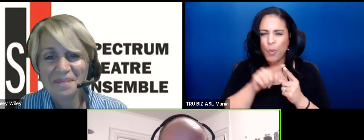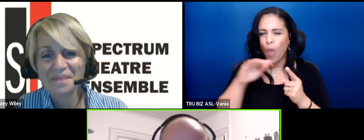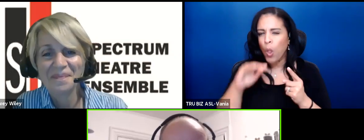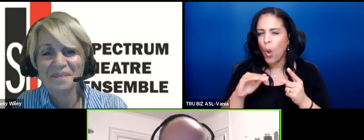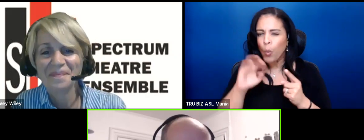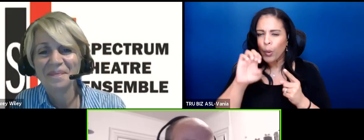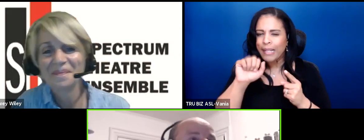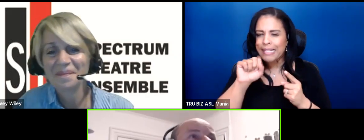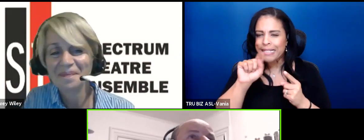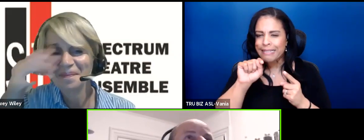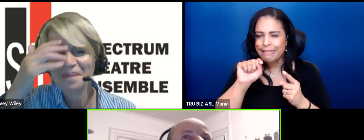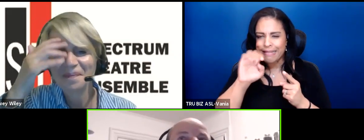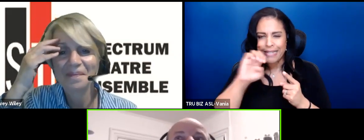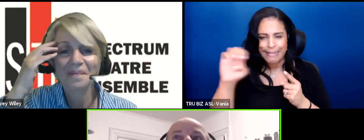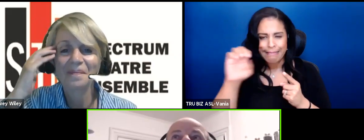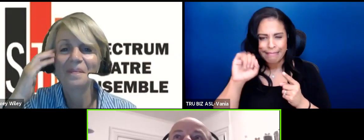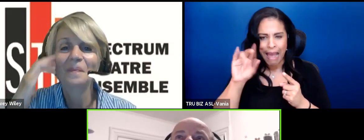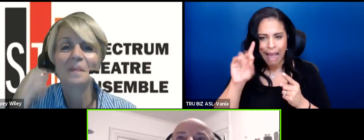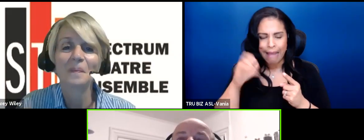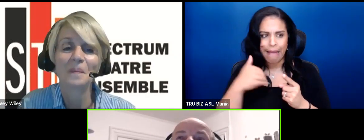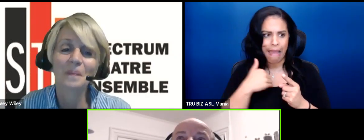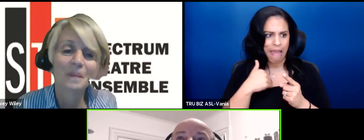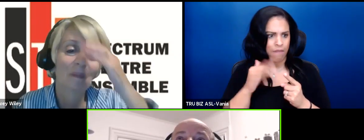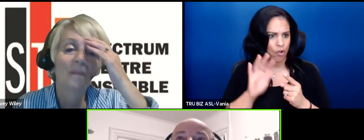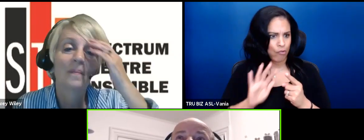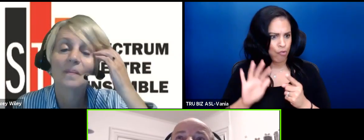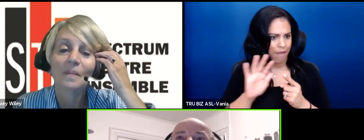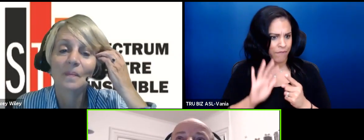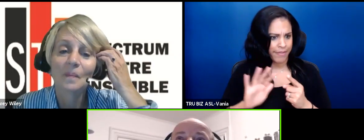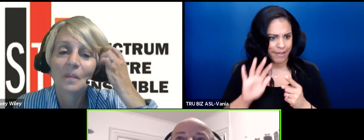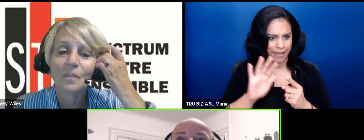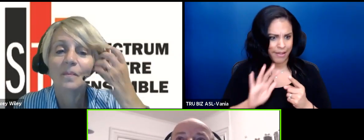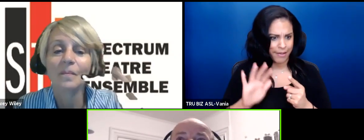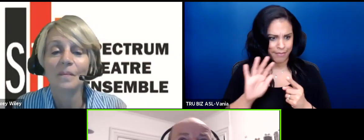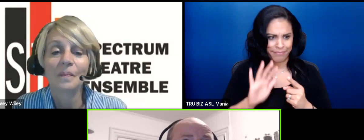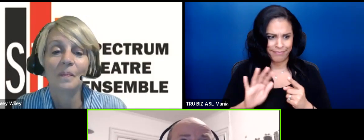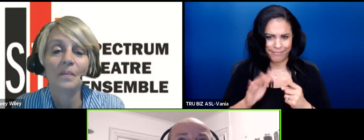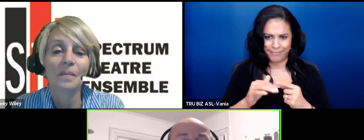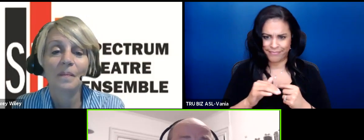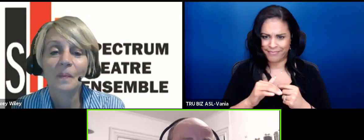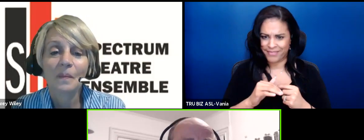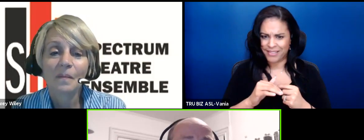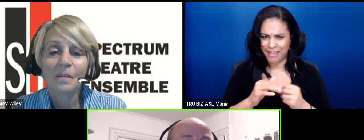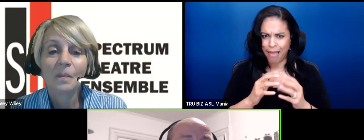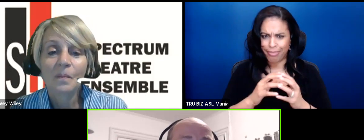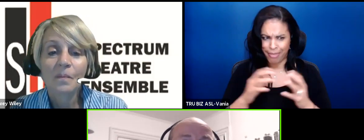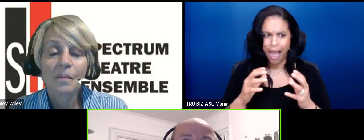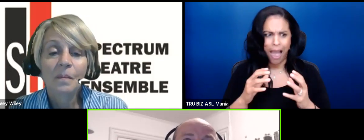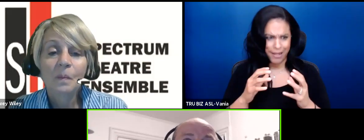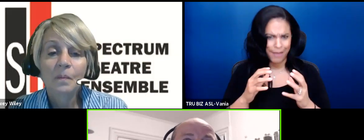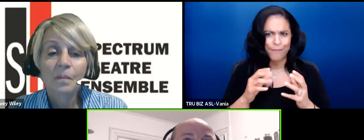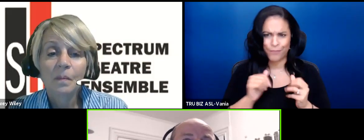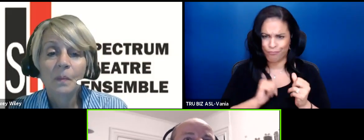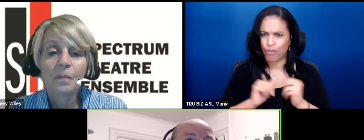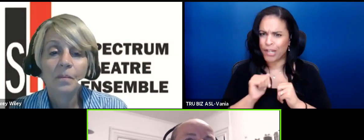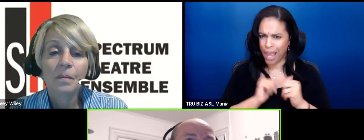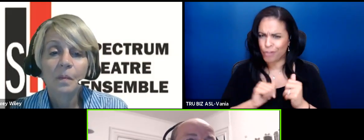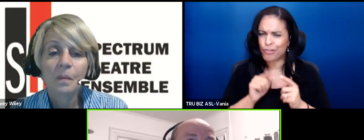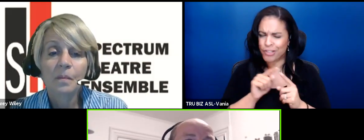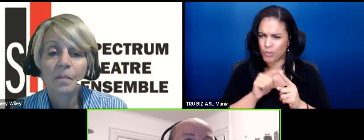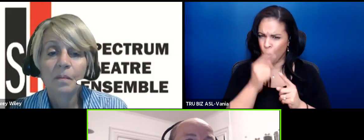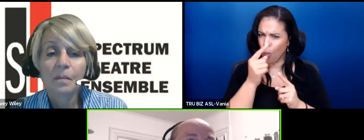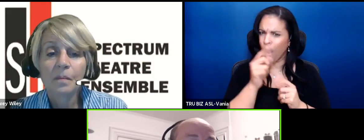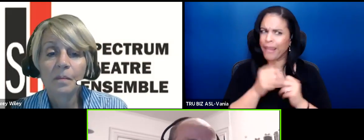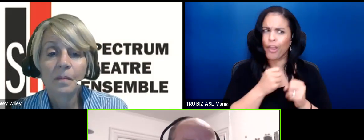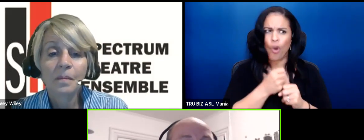I had roughly oh man I had a lot of productions. There was one year in which one particular